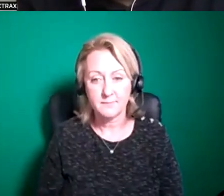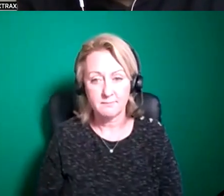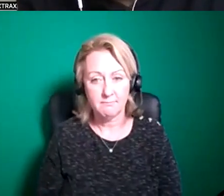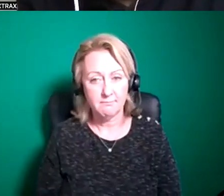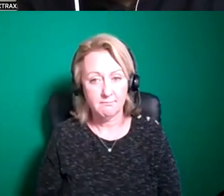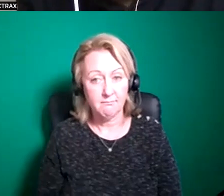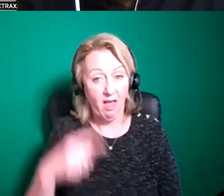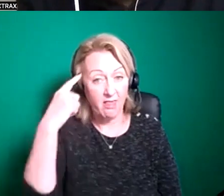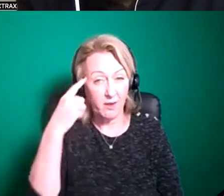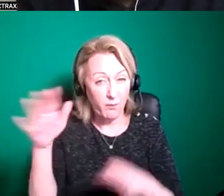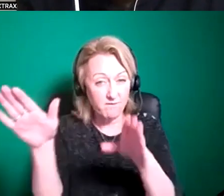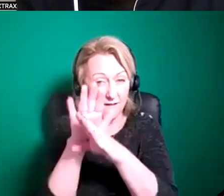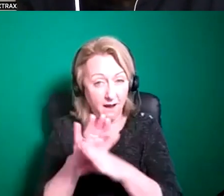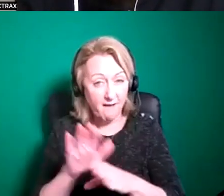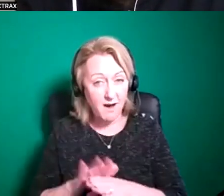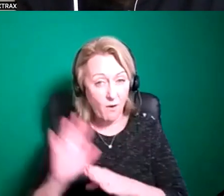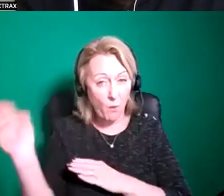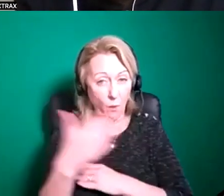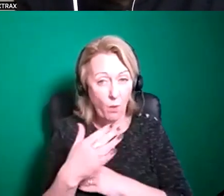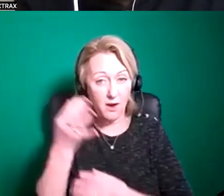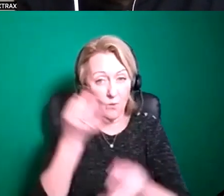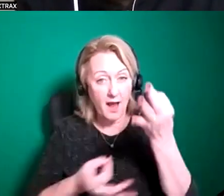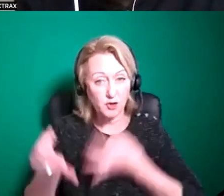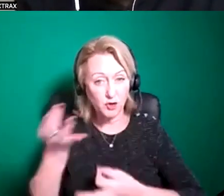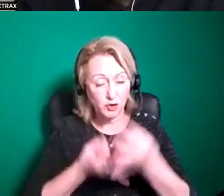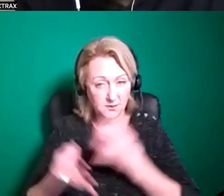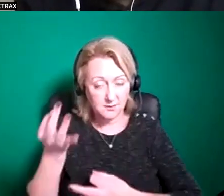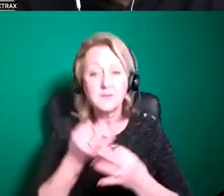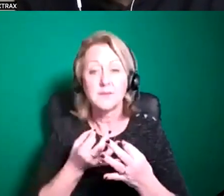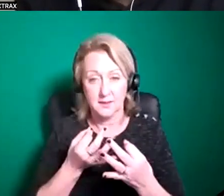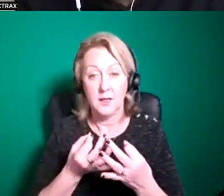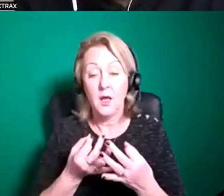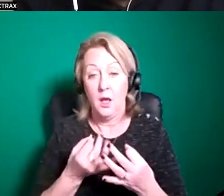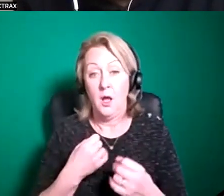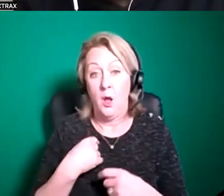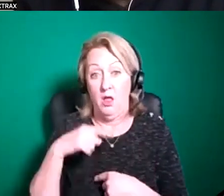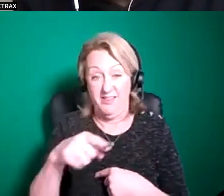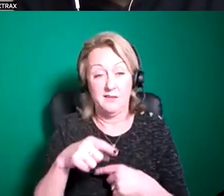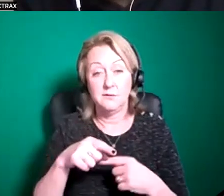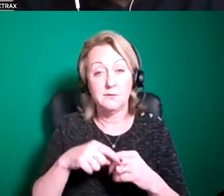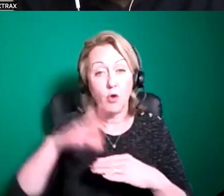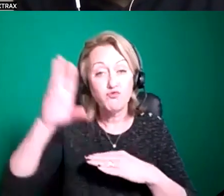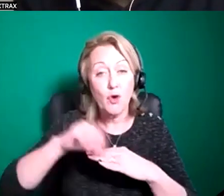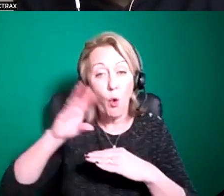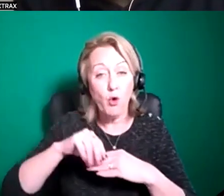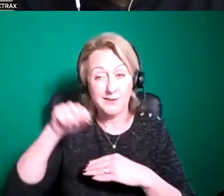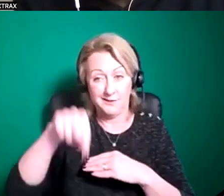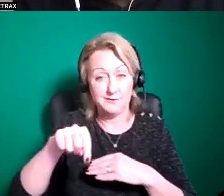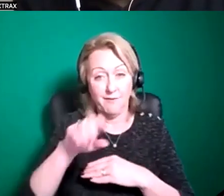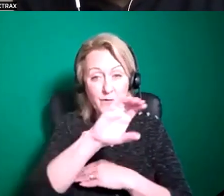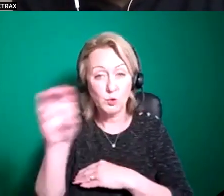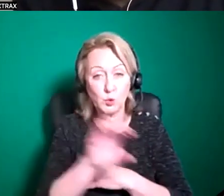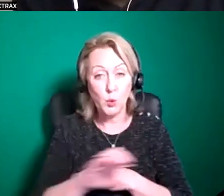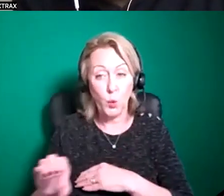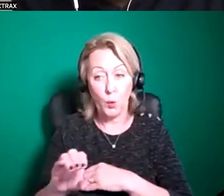all the questions that we've received there um as i was saying we shall be making this recording available and over the next few days which should be